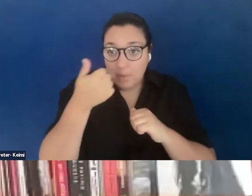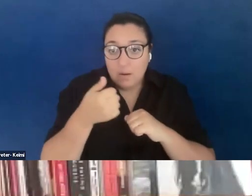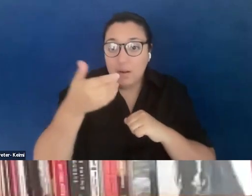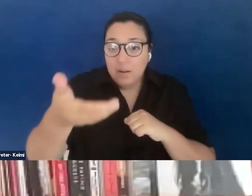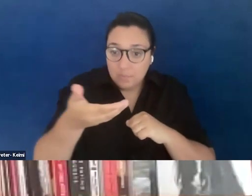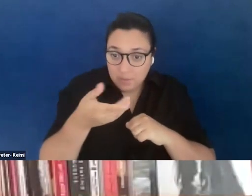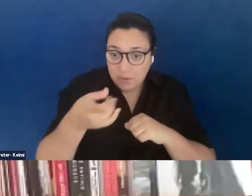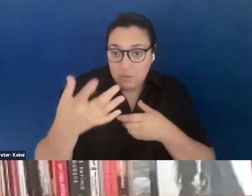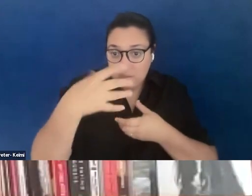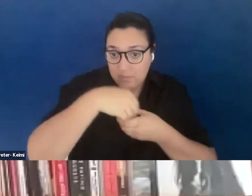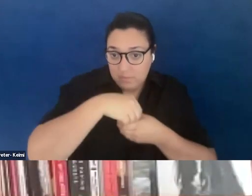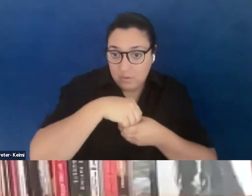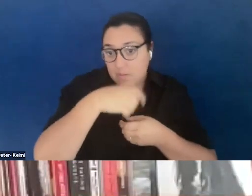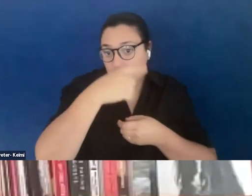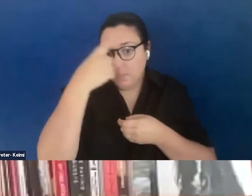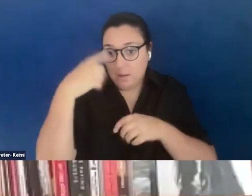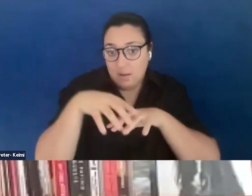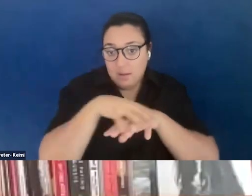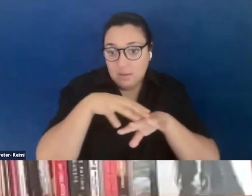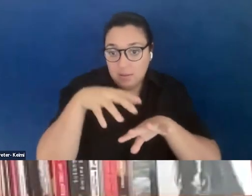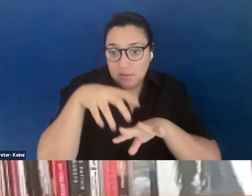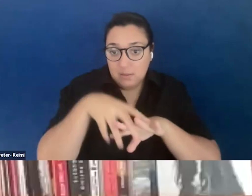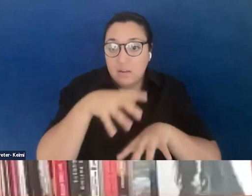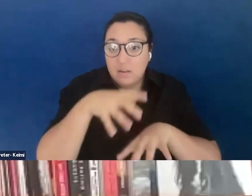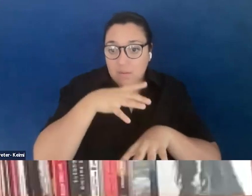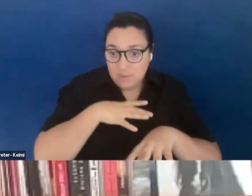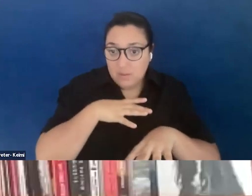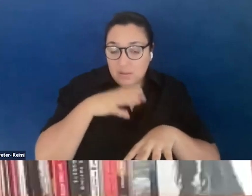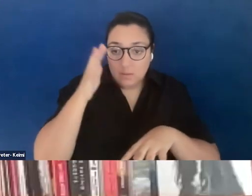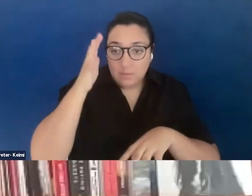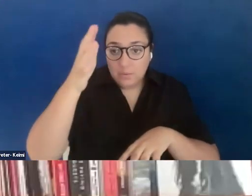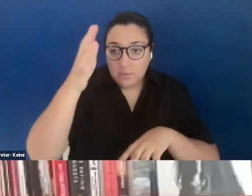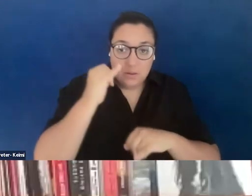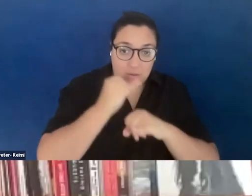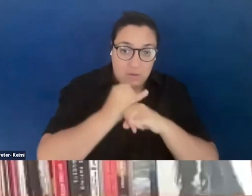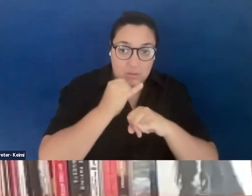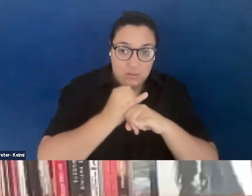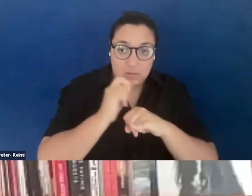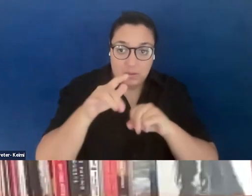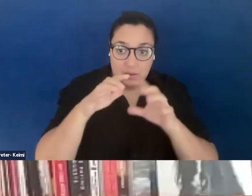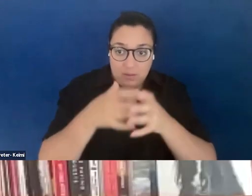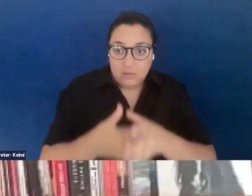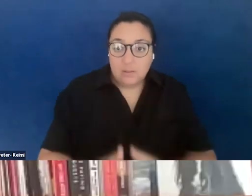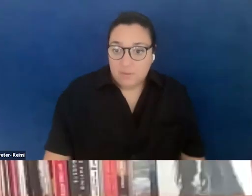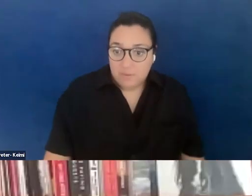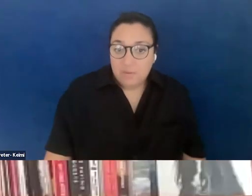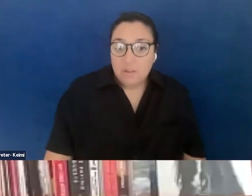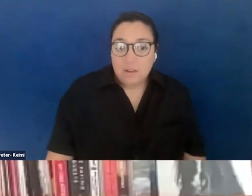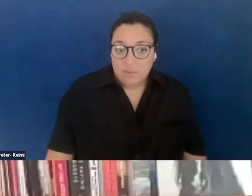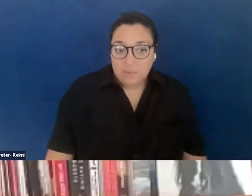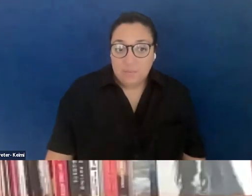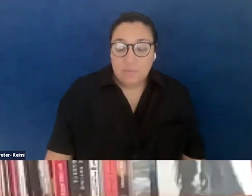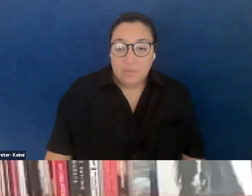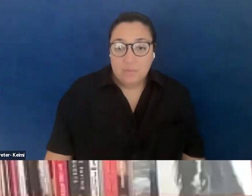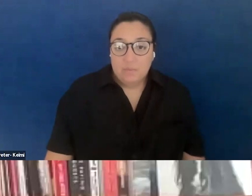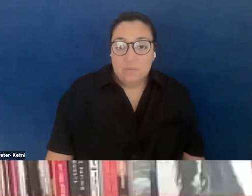to be a part of the Black and Indigenous Feminist Futures Institute's collective, right? And so, and that